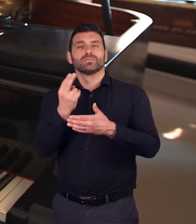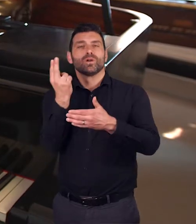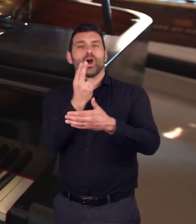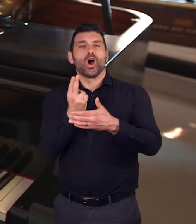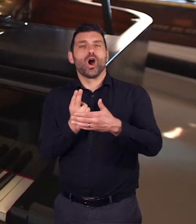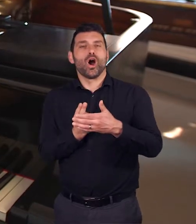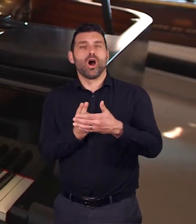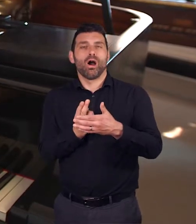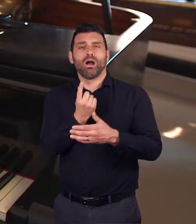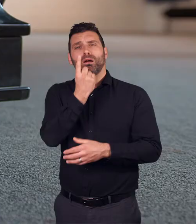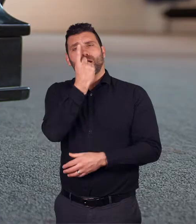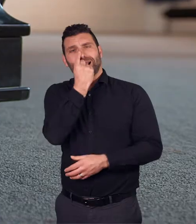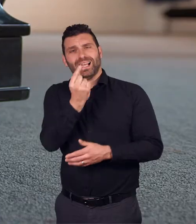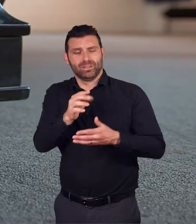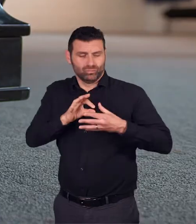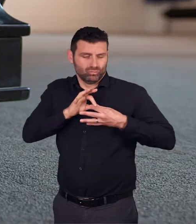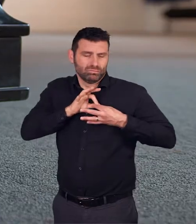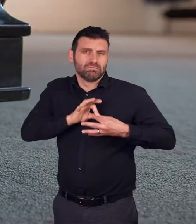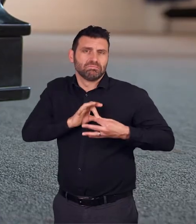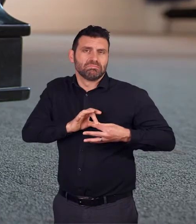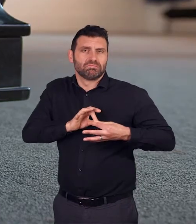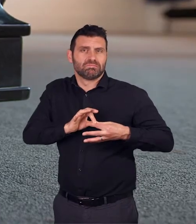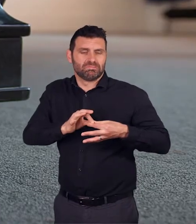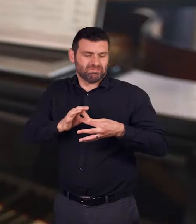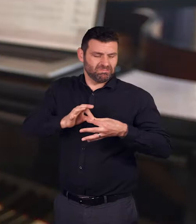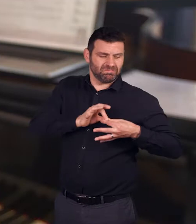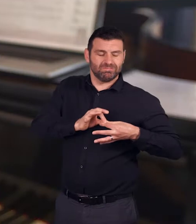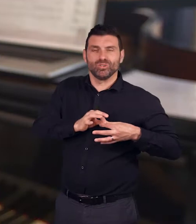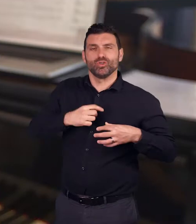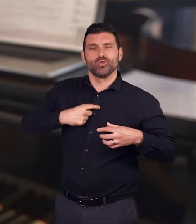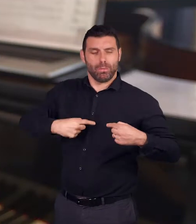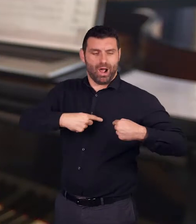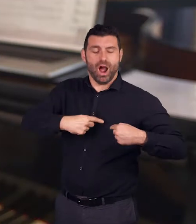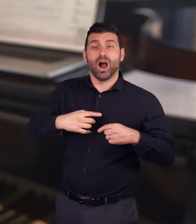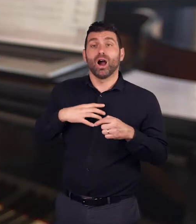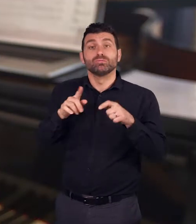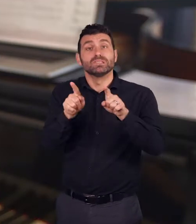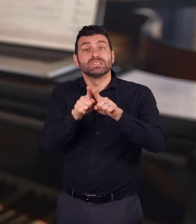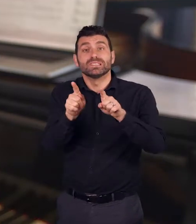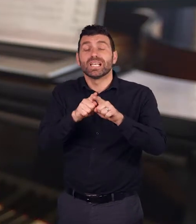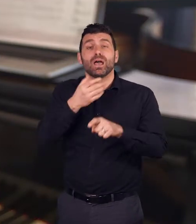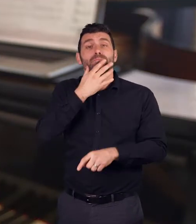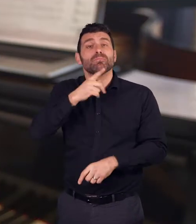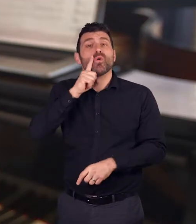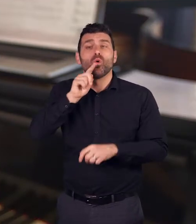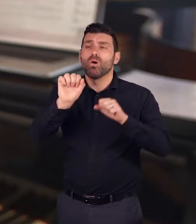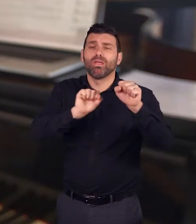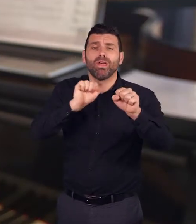Art should penetrate to human's heart and I want to penetrate to